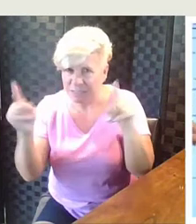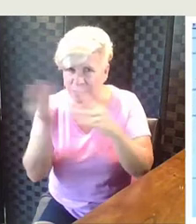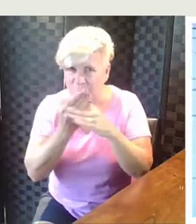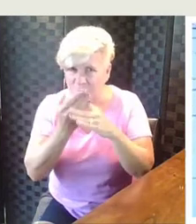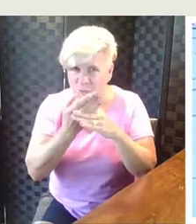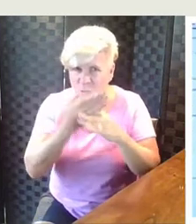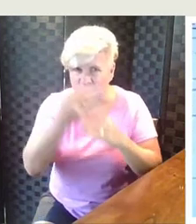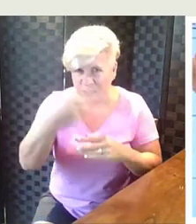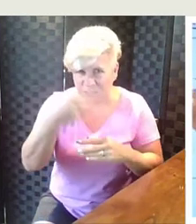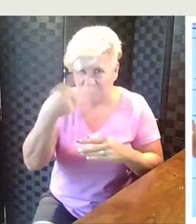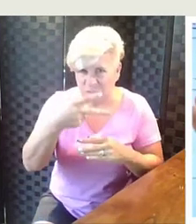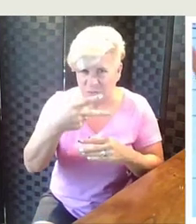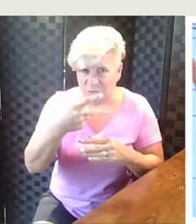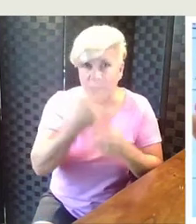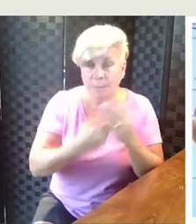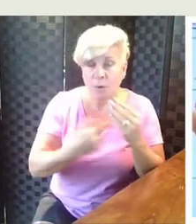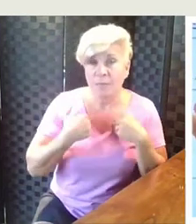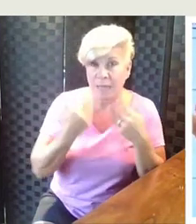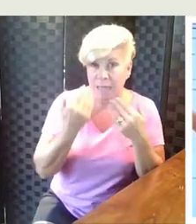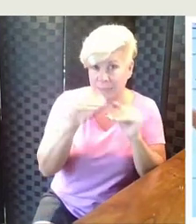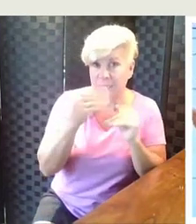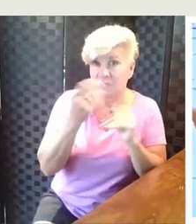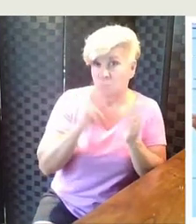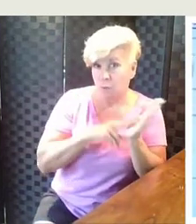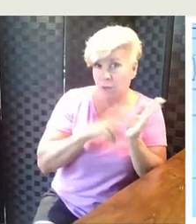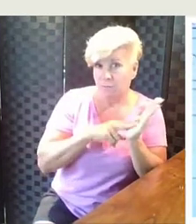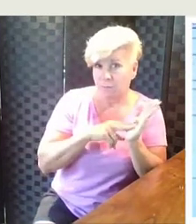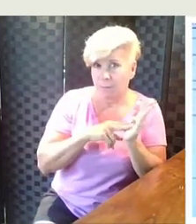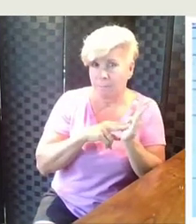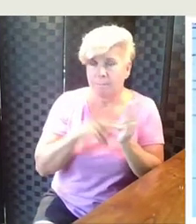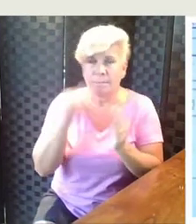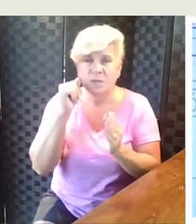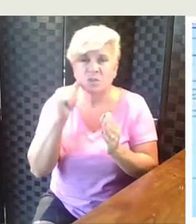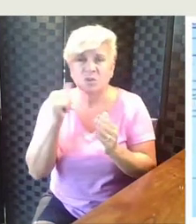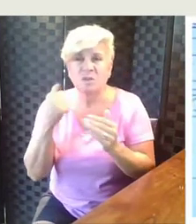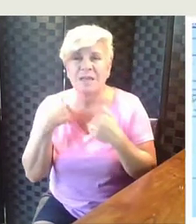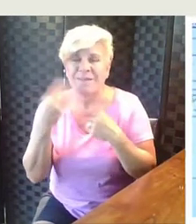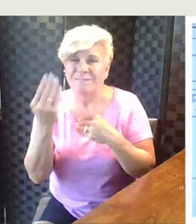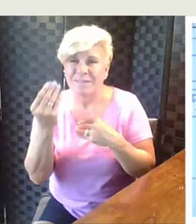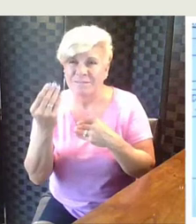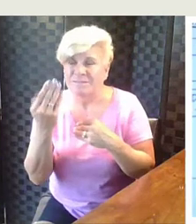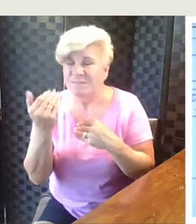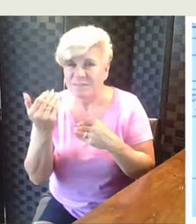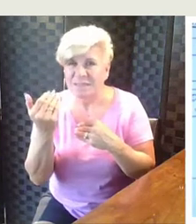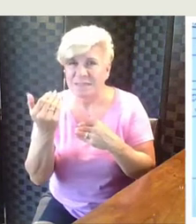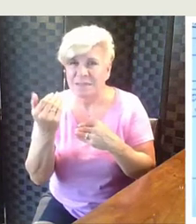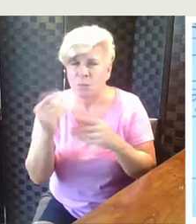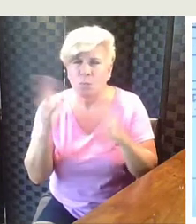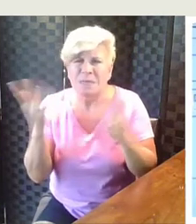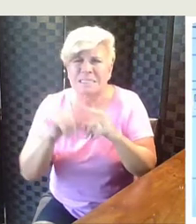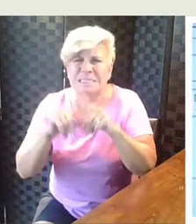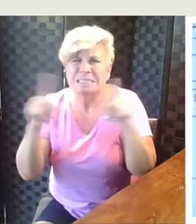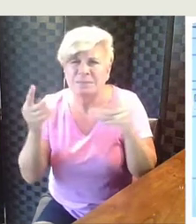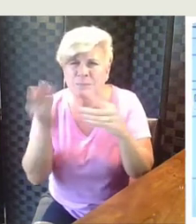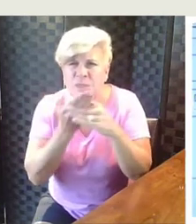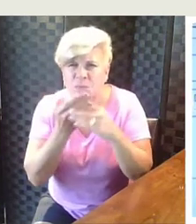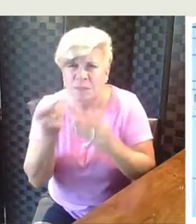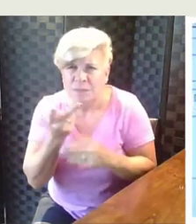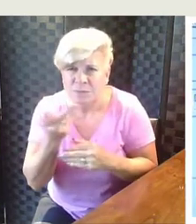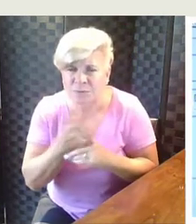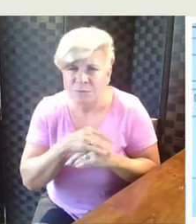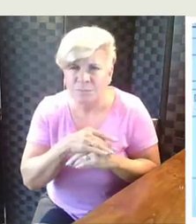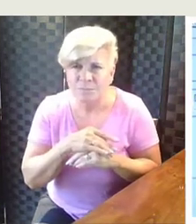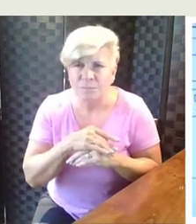between the boys and girls. They both had at least twelve signed up, but the girls had fifteen. So what's the difference between them?